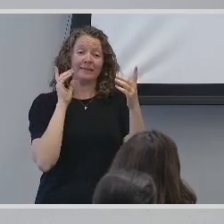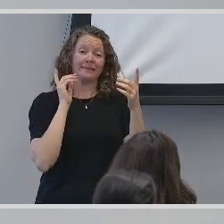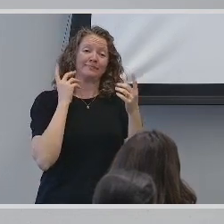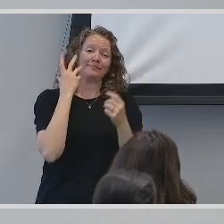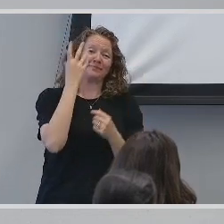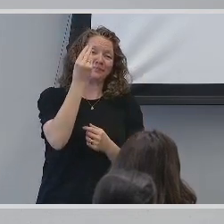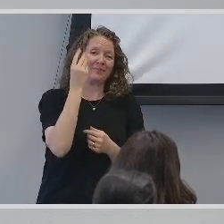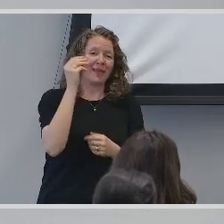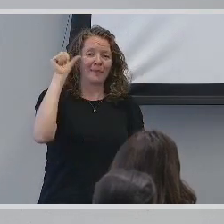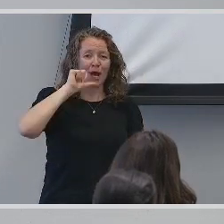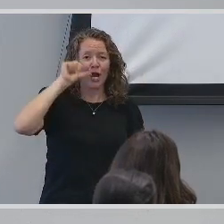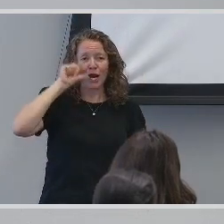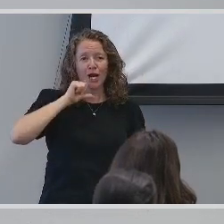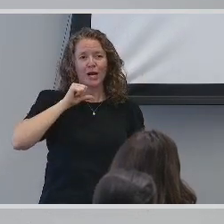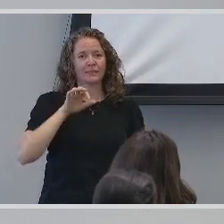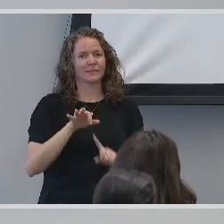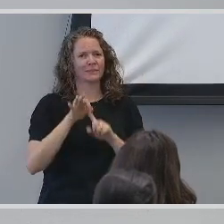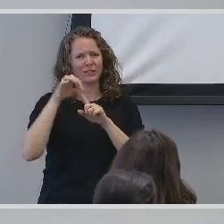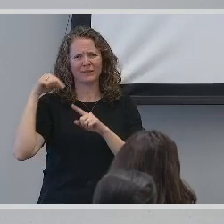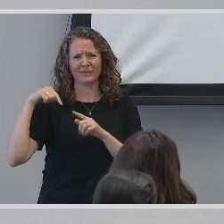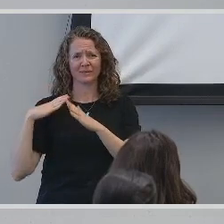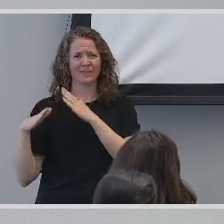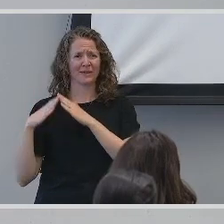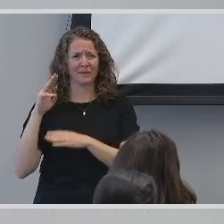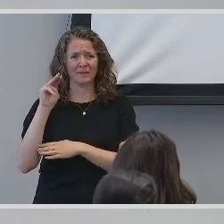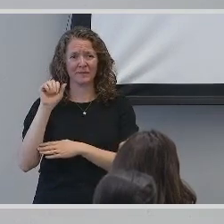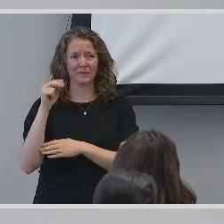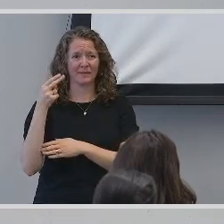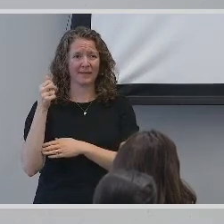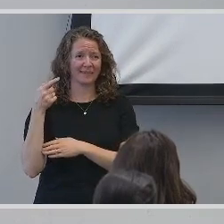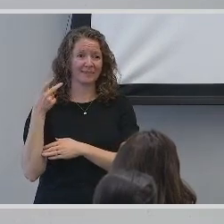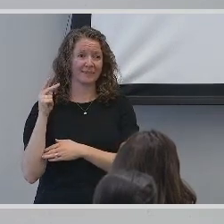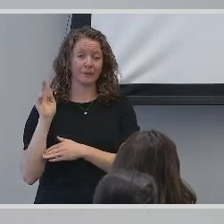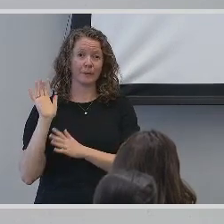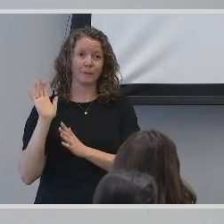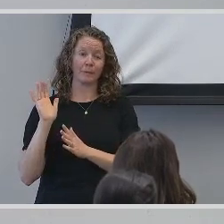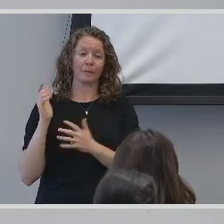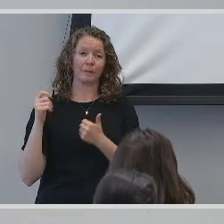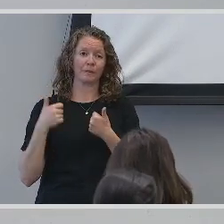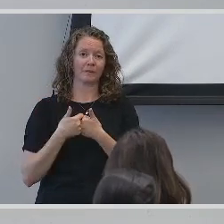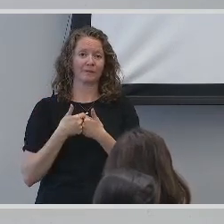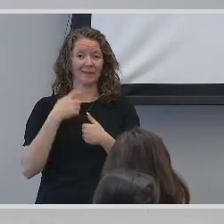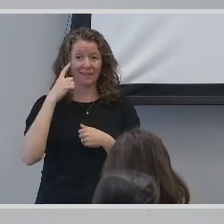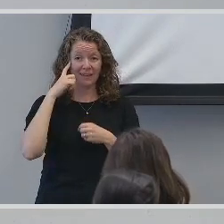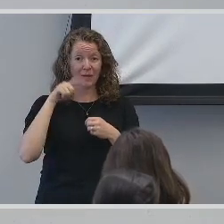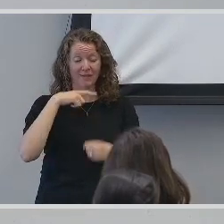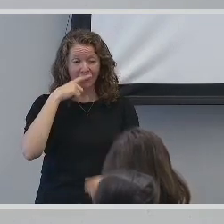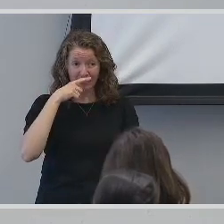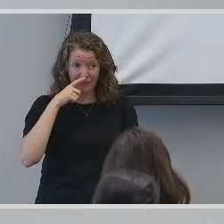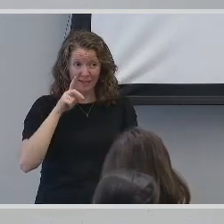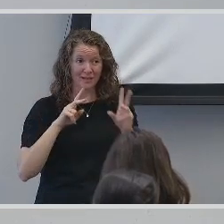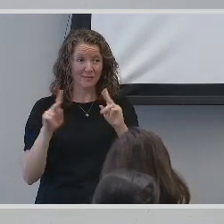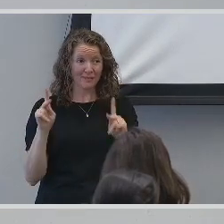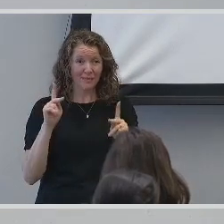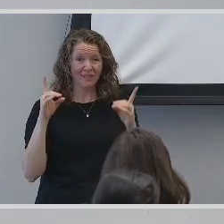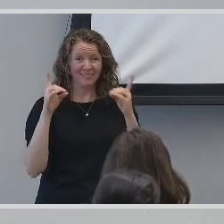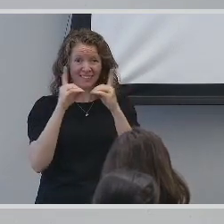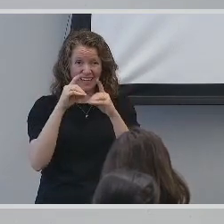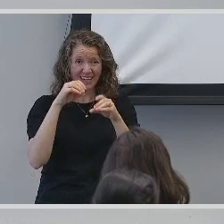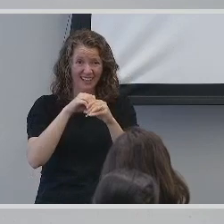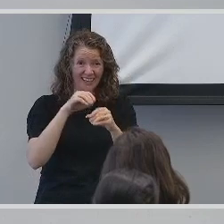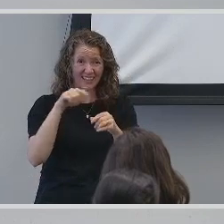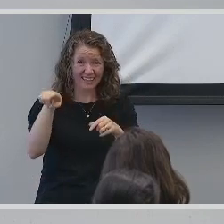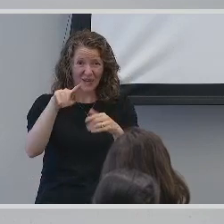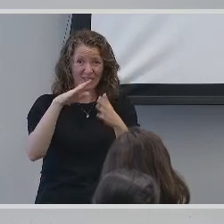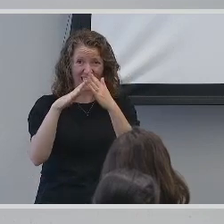Investor in Manhattan, was extremely challenging. Just consider how hard it can be for hearing people to date in large cities